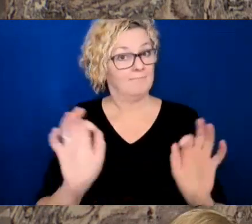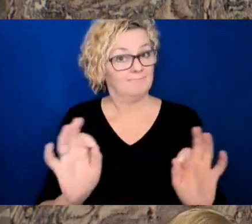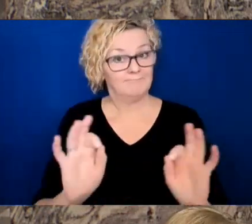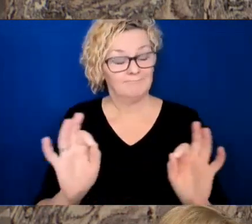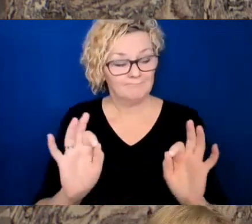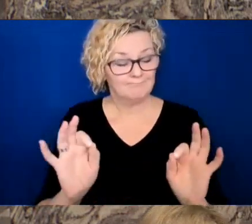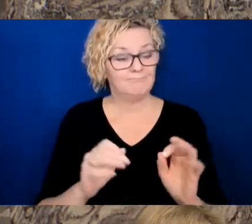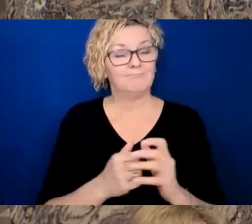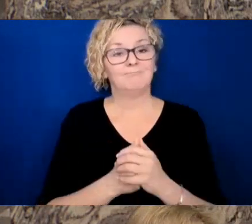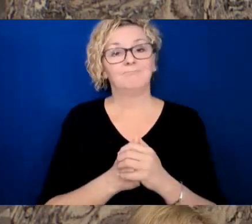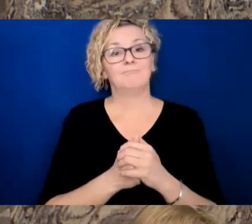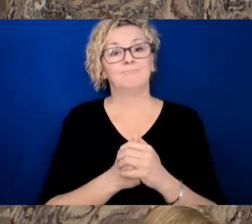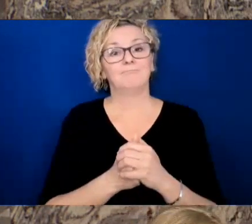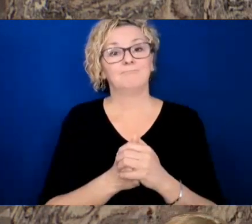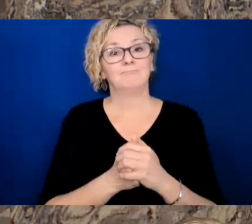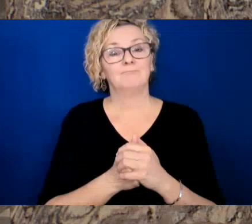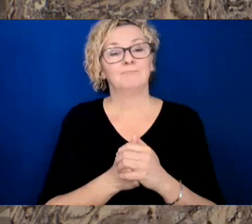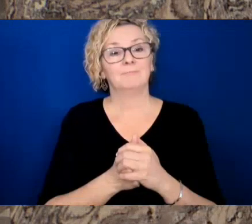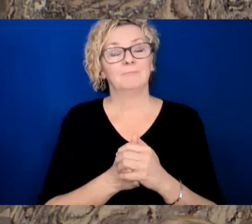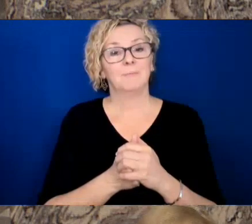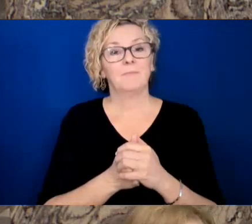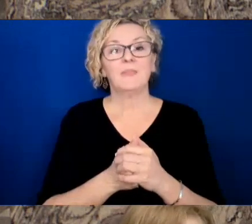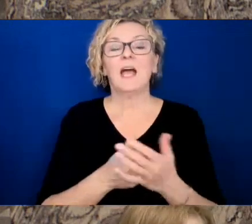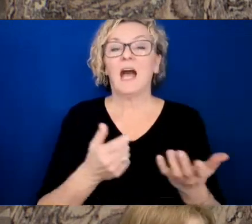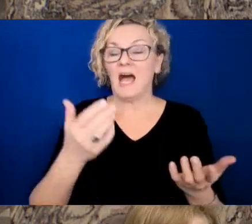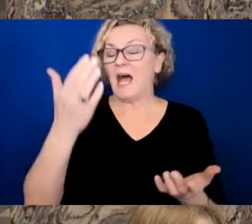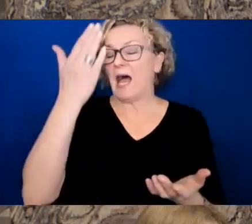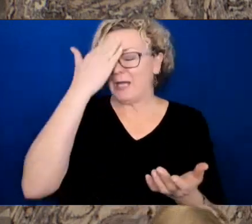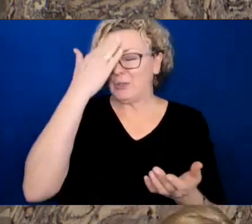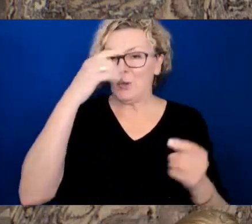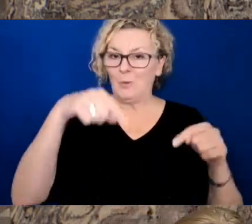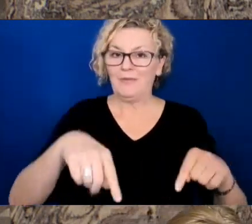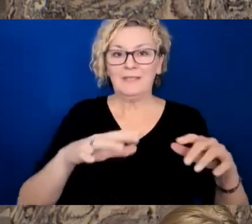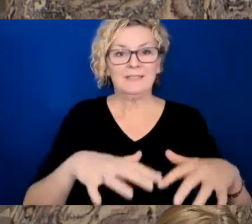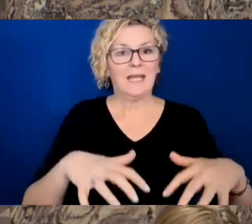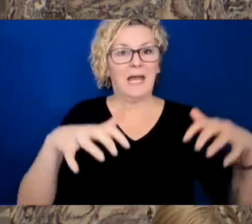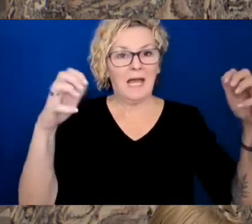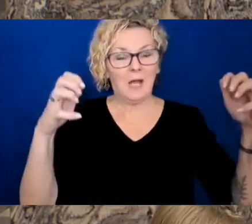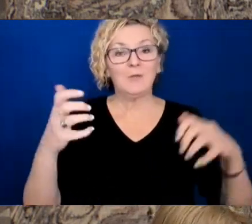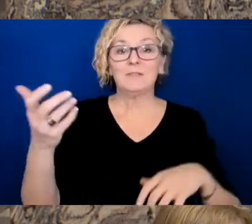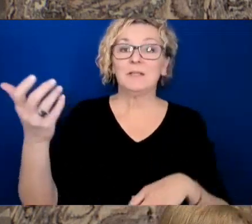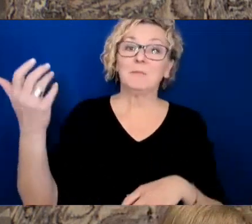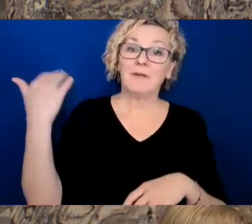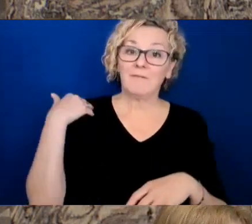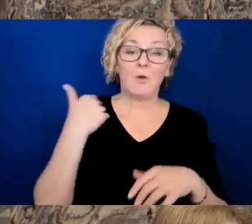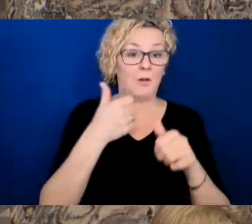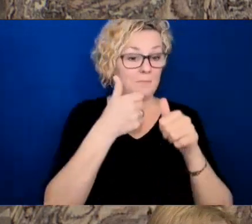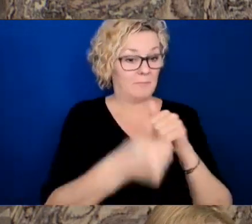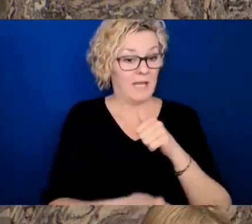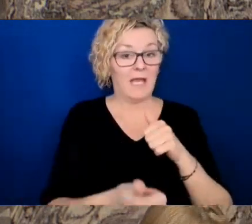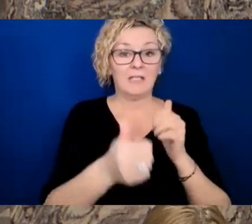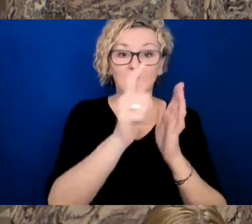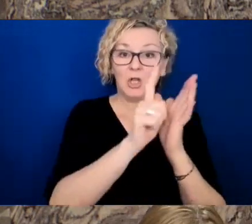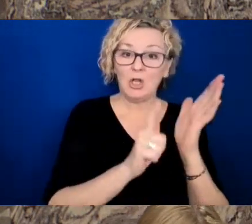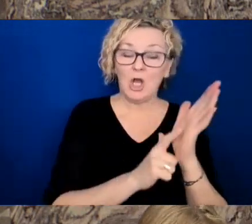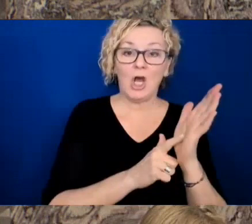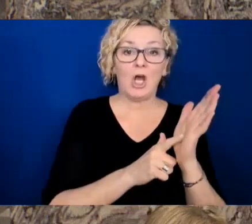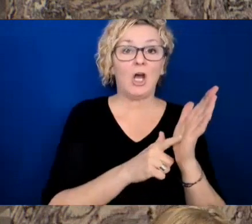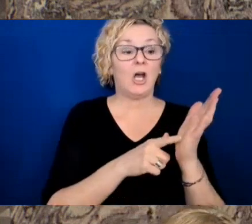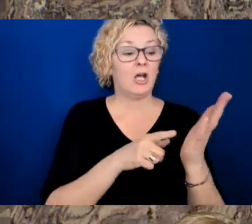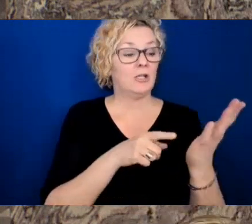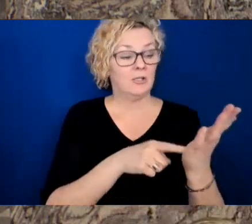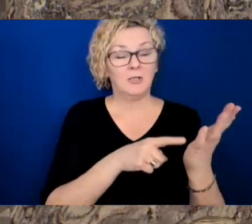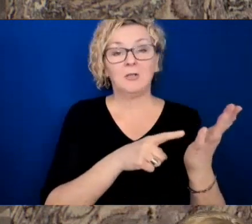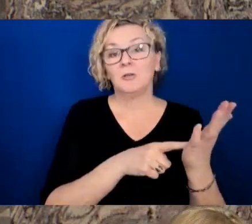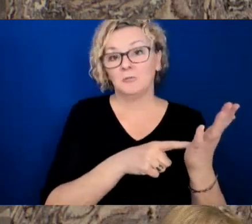why we are so tired in the morning. Now I know that this House has passed legislation years ago in terms of daylight savings